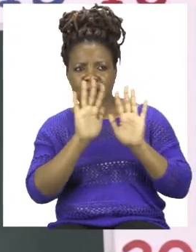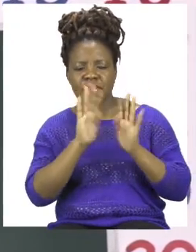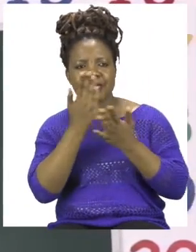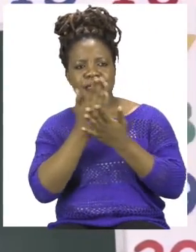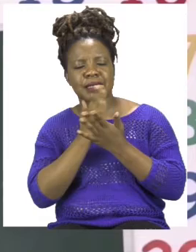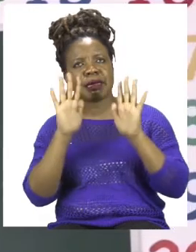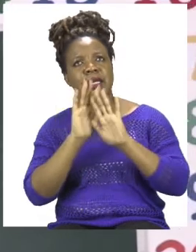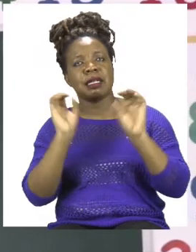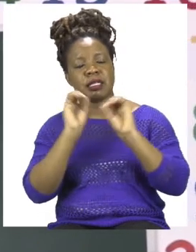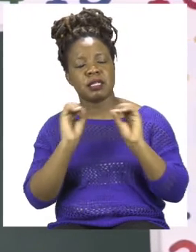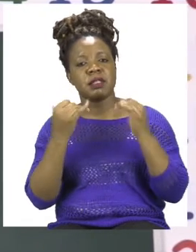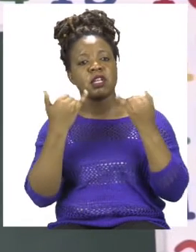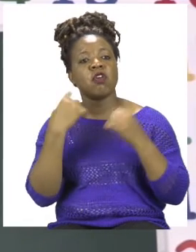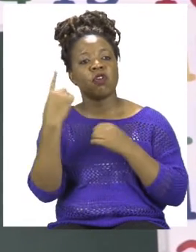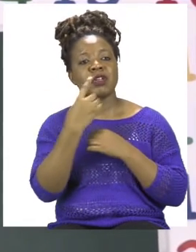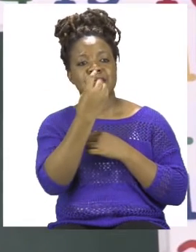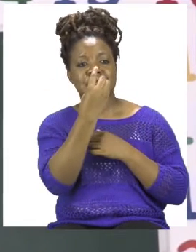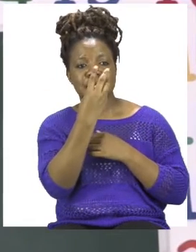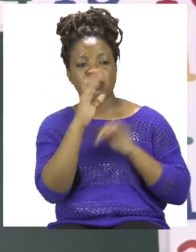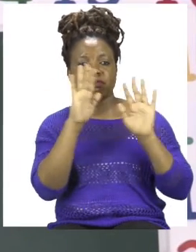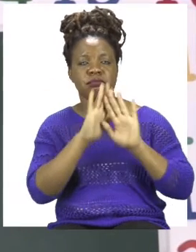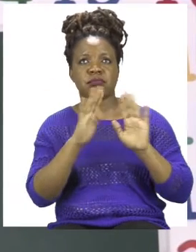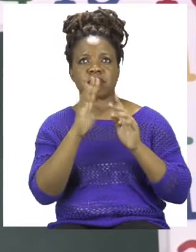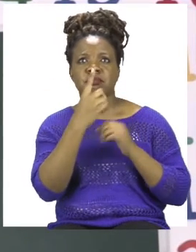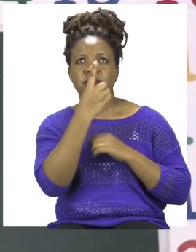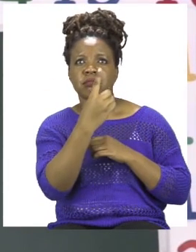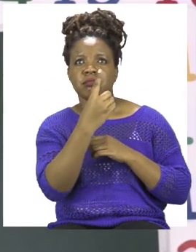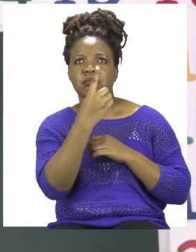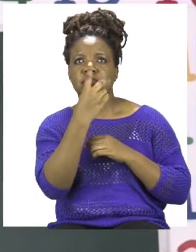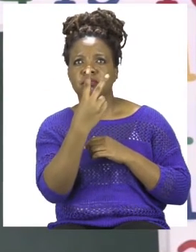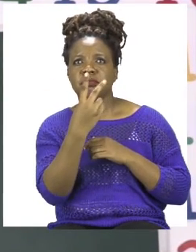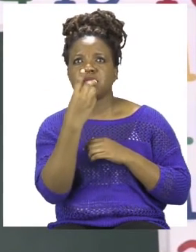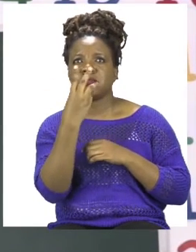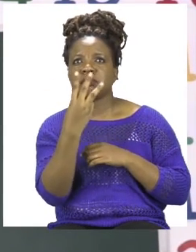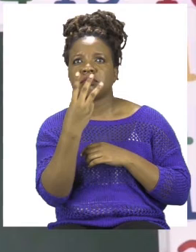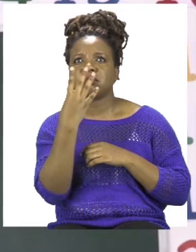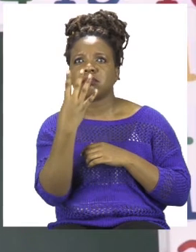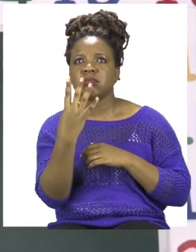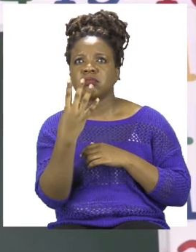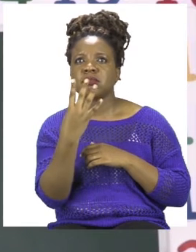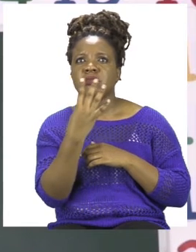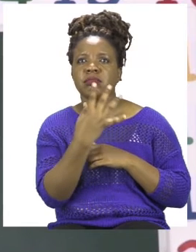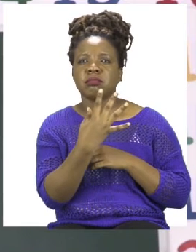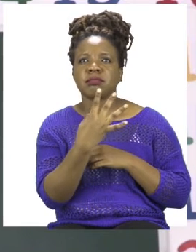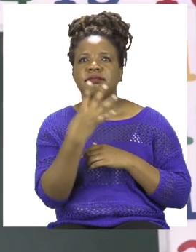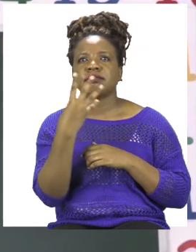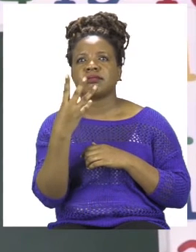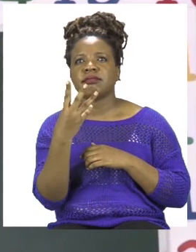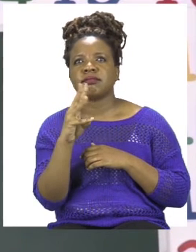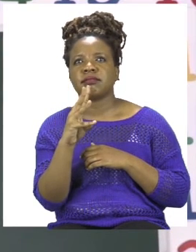focus on. So let us count them together. One, two, three, four, five,